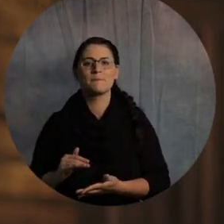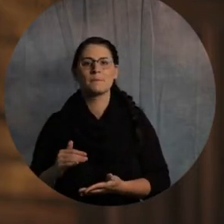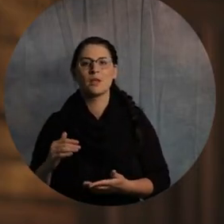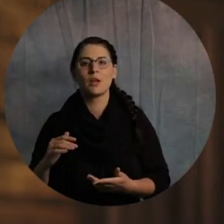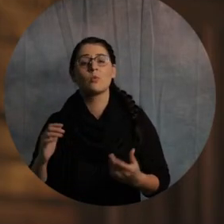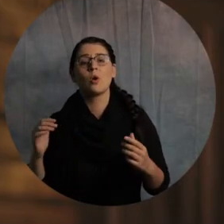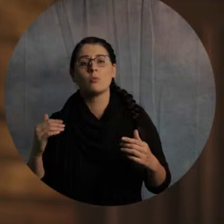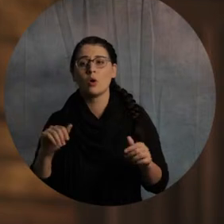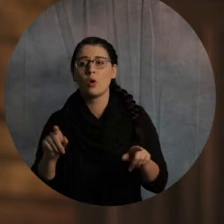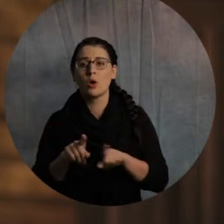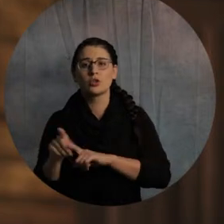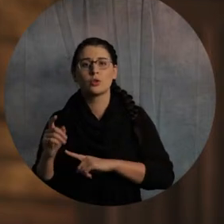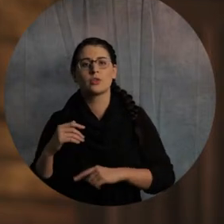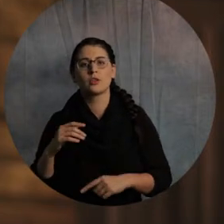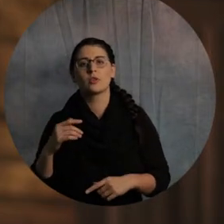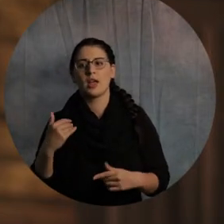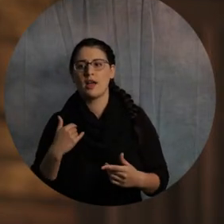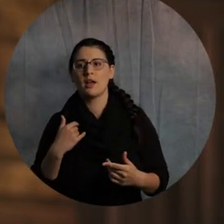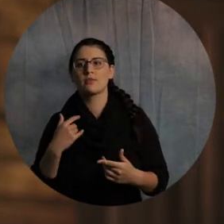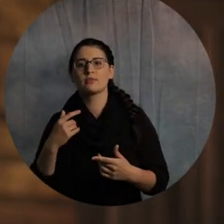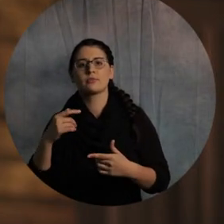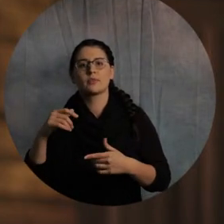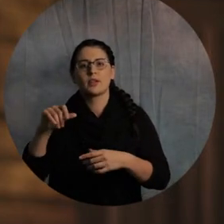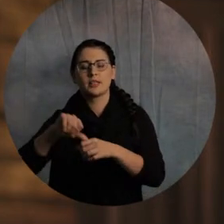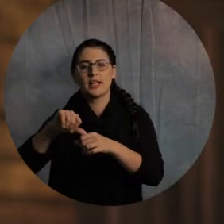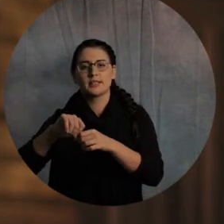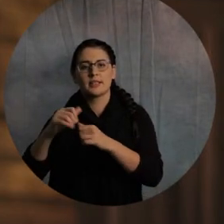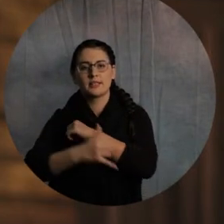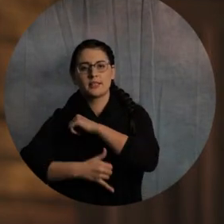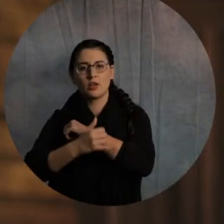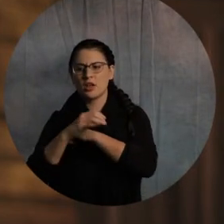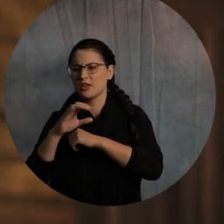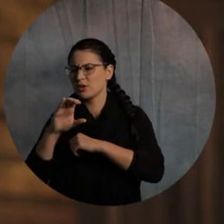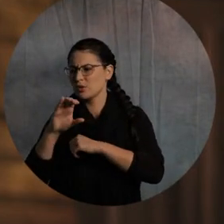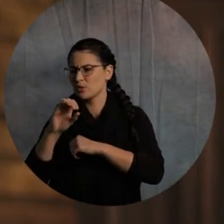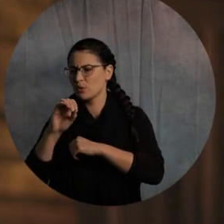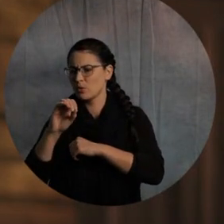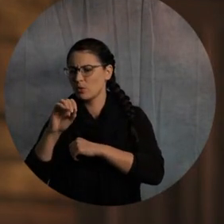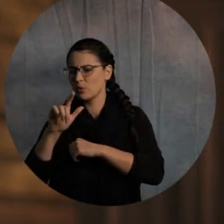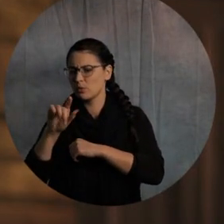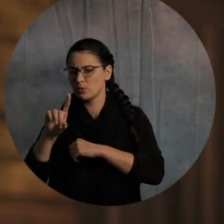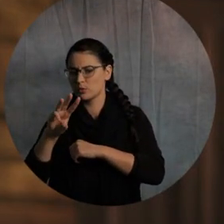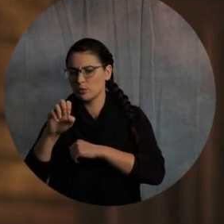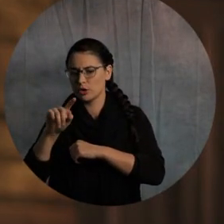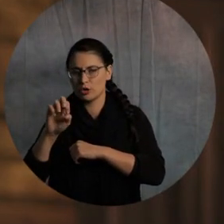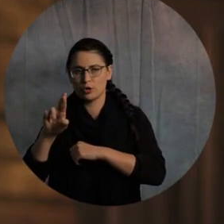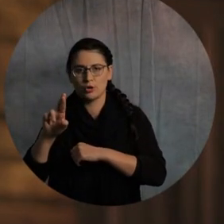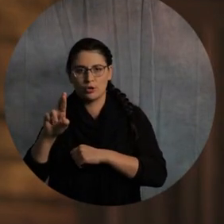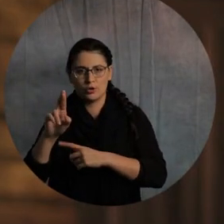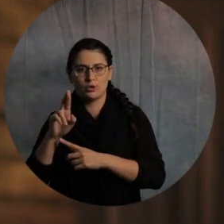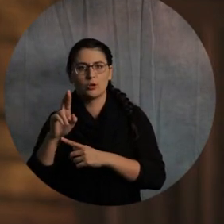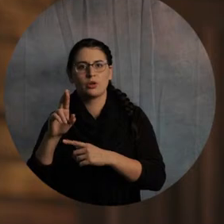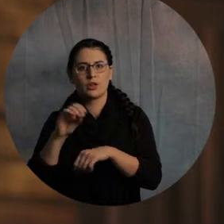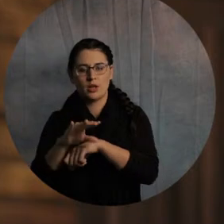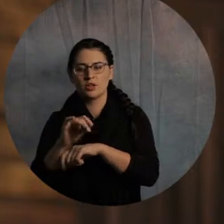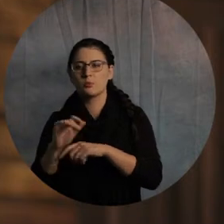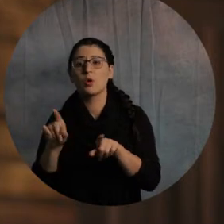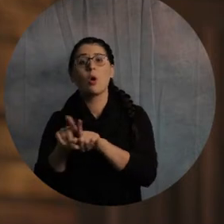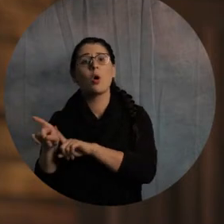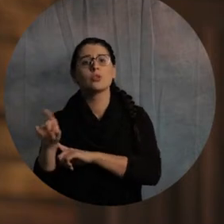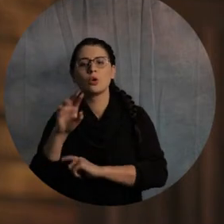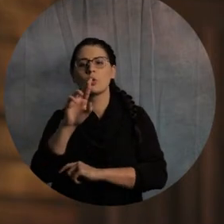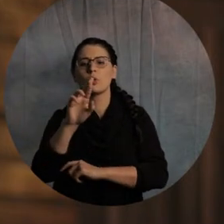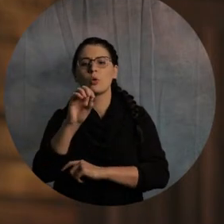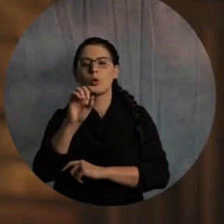that's in Gastonia. And we also do a lot with, I always want to call them so, Rogers Christian Counseling. And we've had,